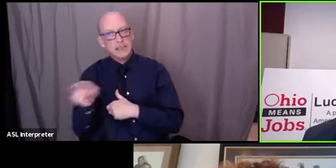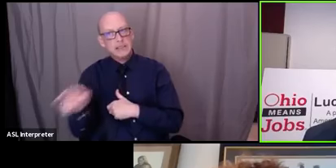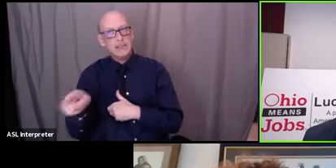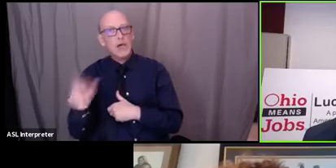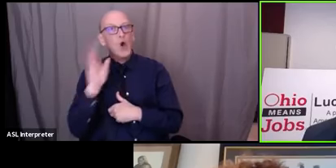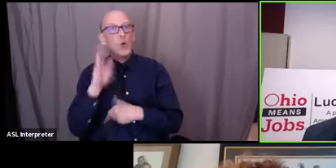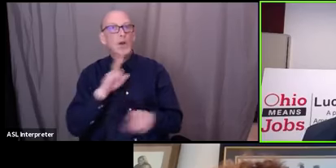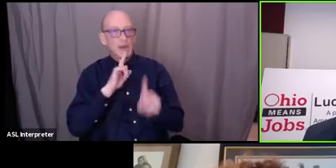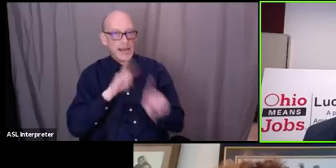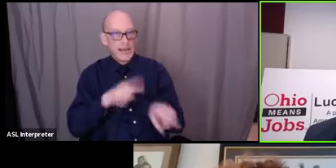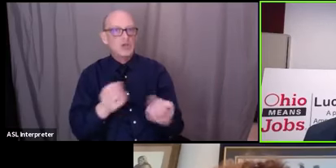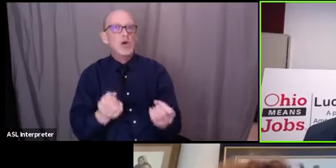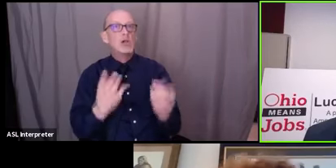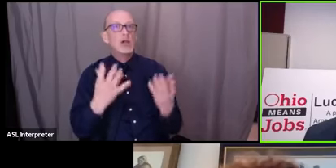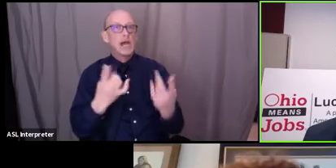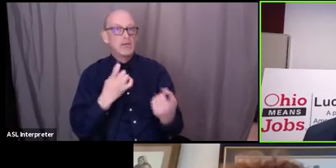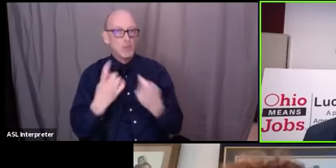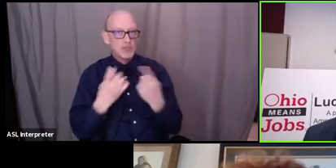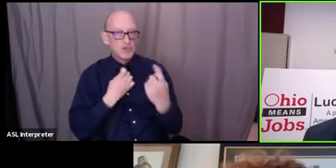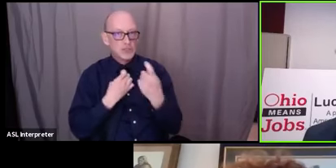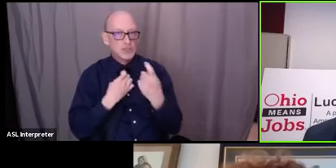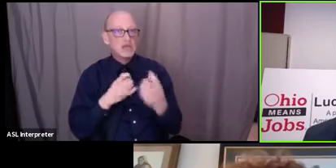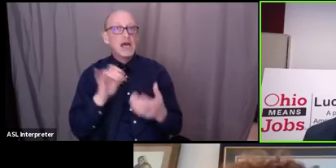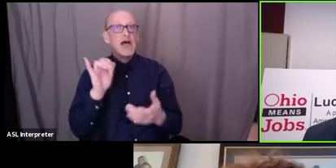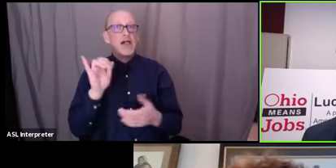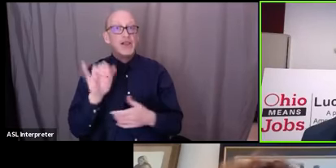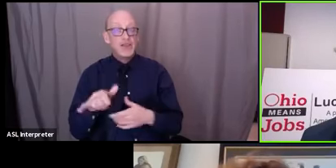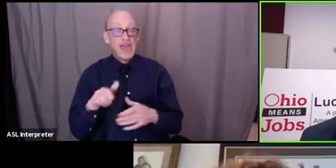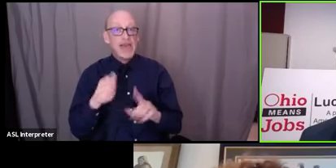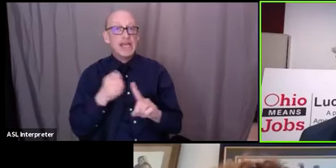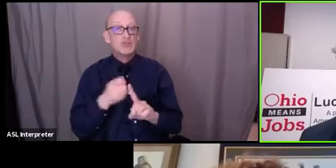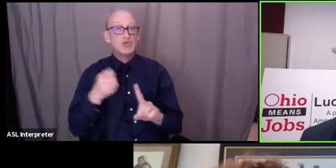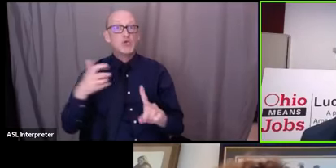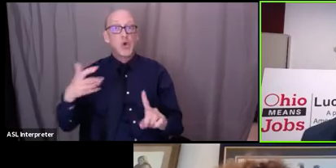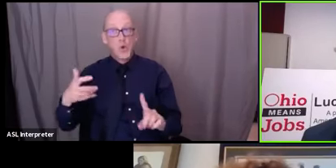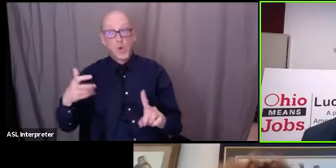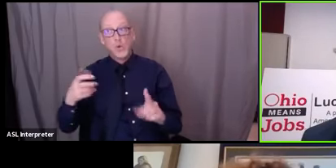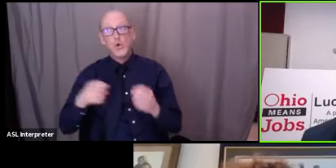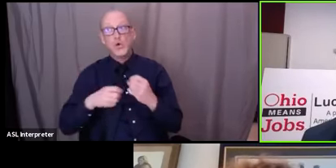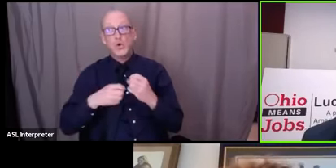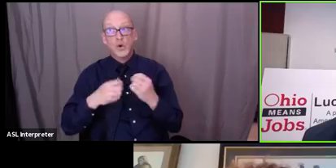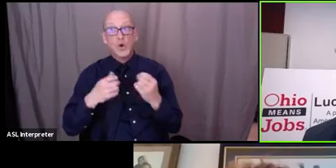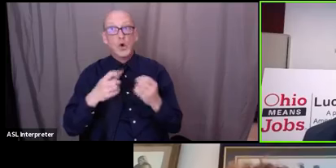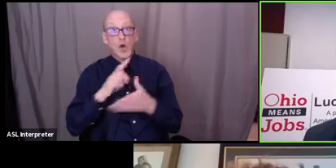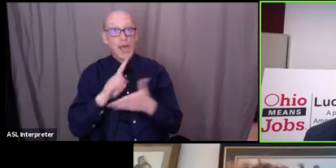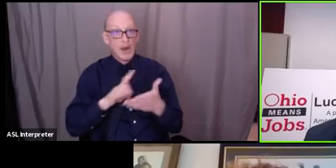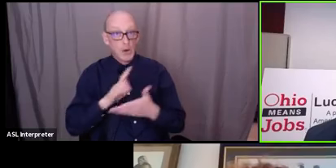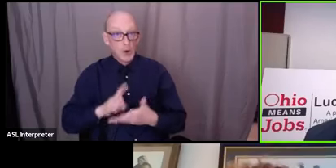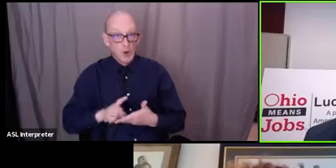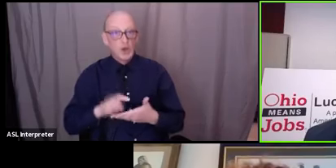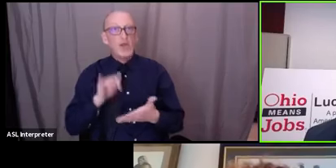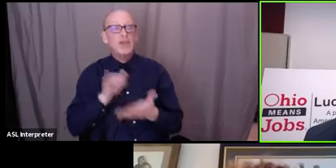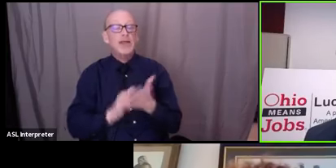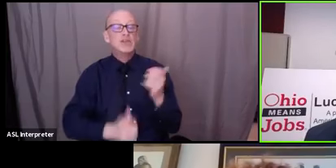answer a lot of those questions i mean that thing is growing like by the hour and that is the most relevant up-to-date same-time